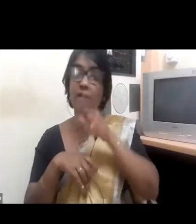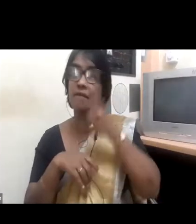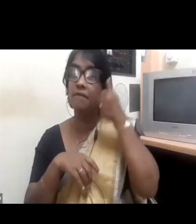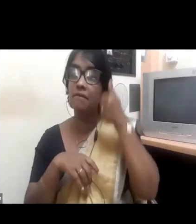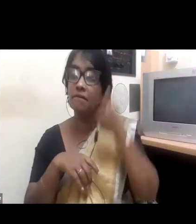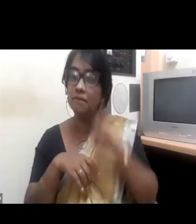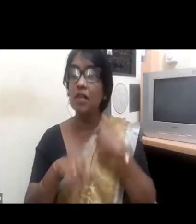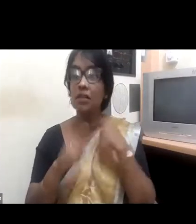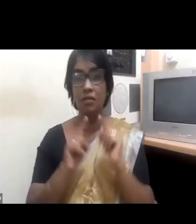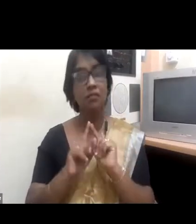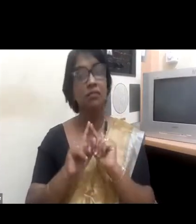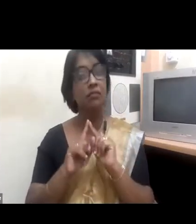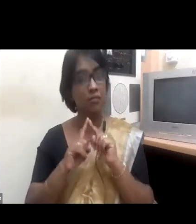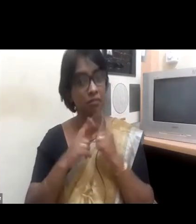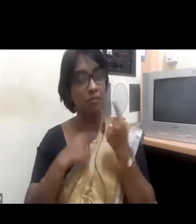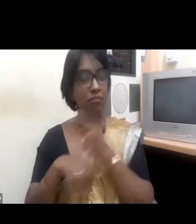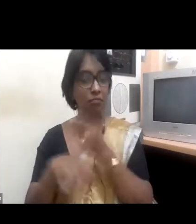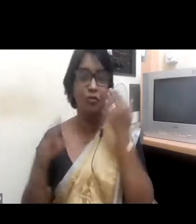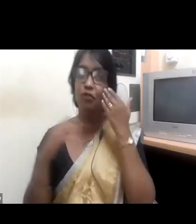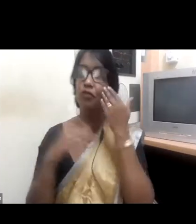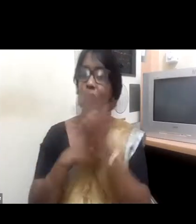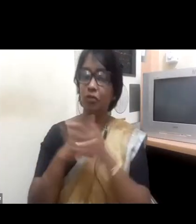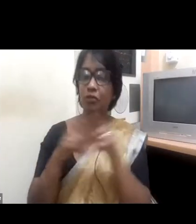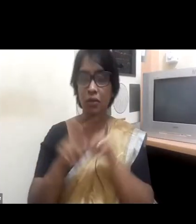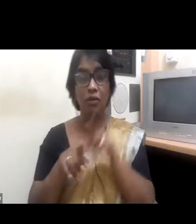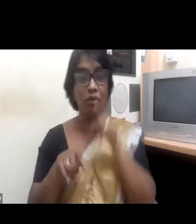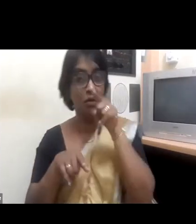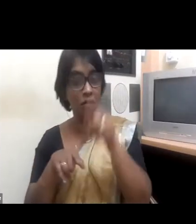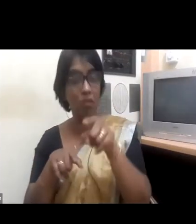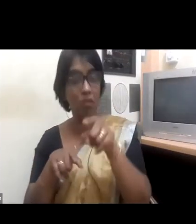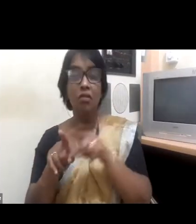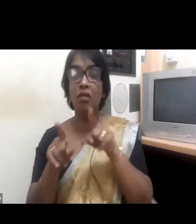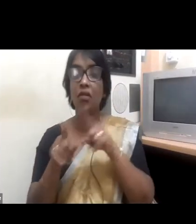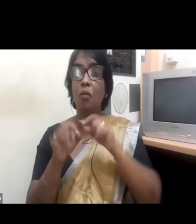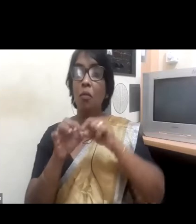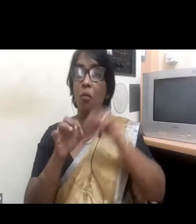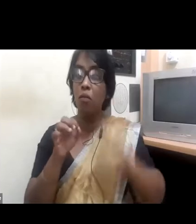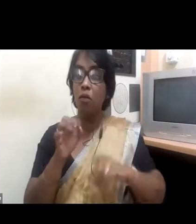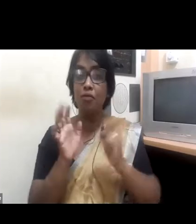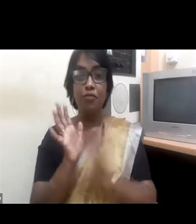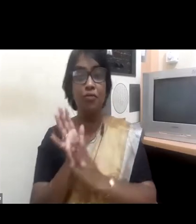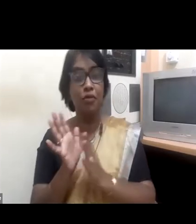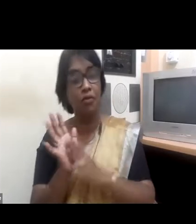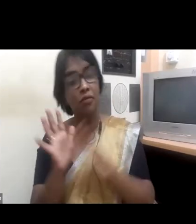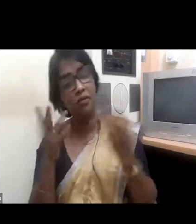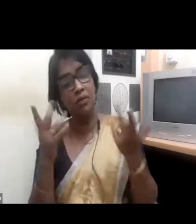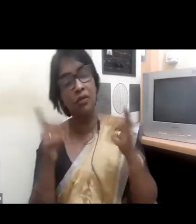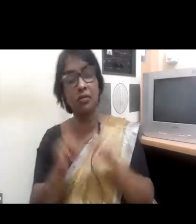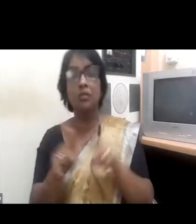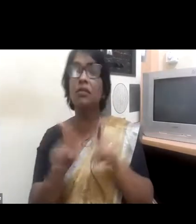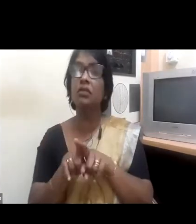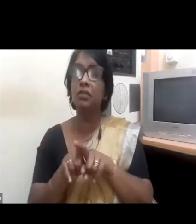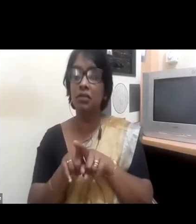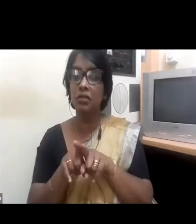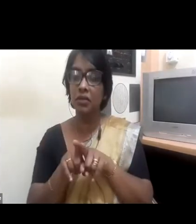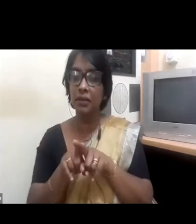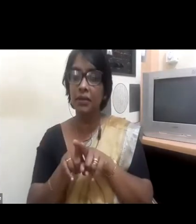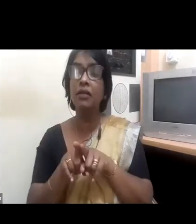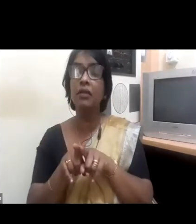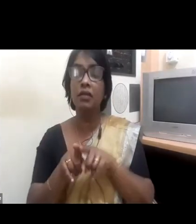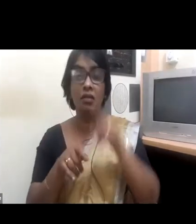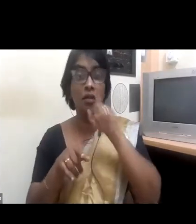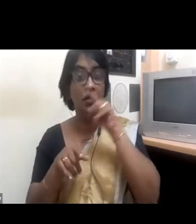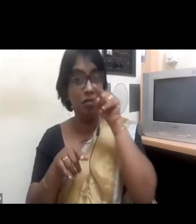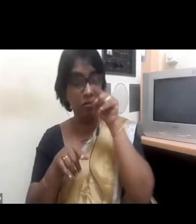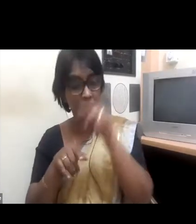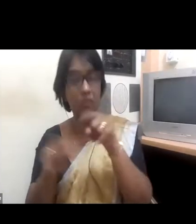discussions, maybe board meetings or operational meetings, one can even decide, oh, opt to